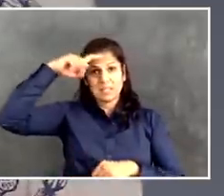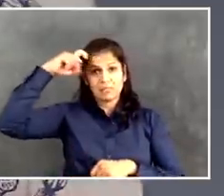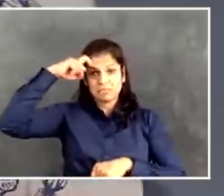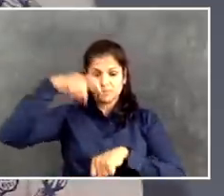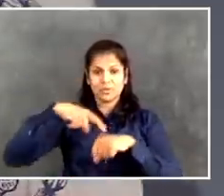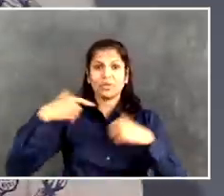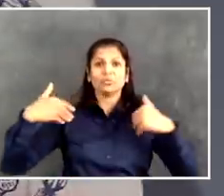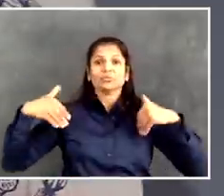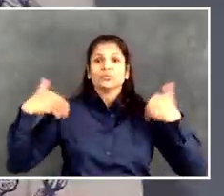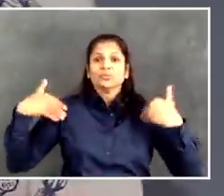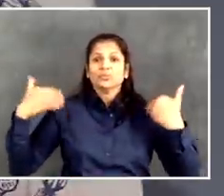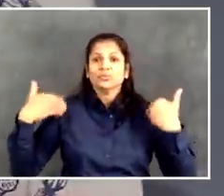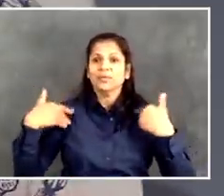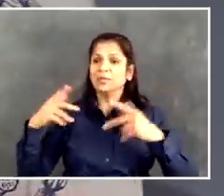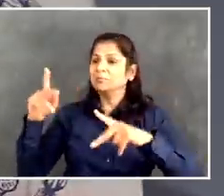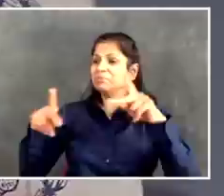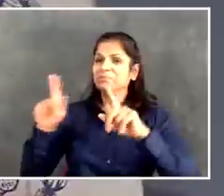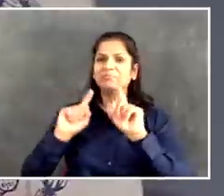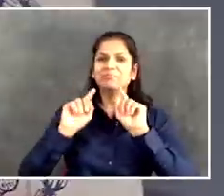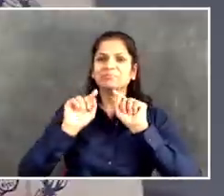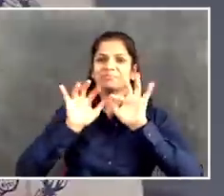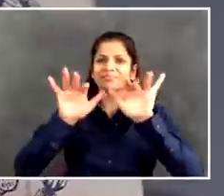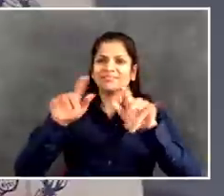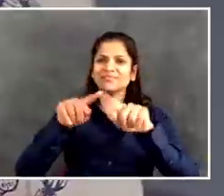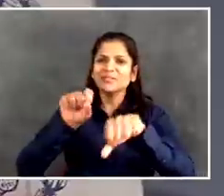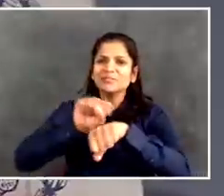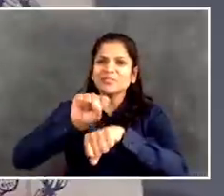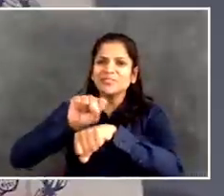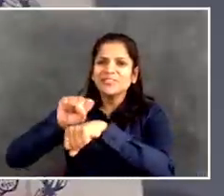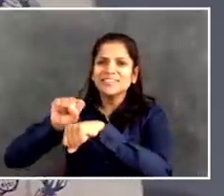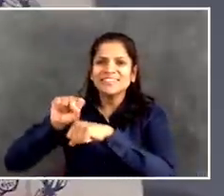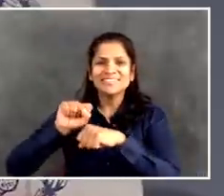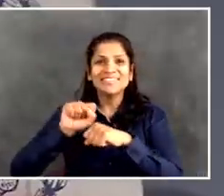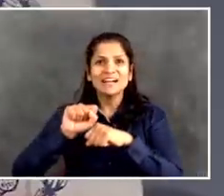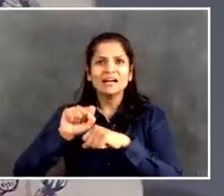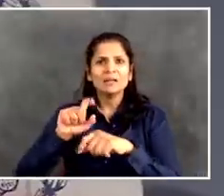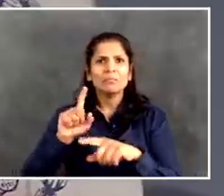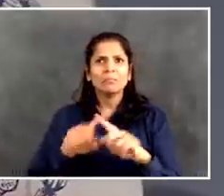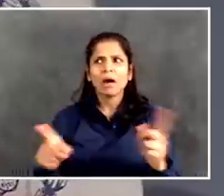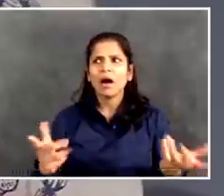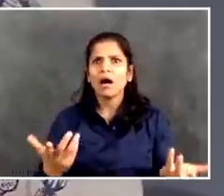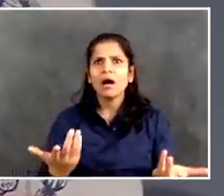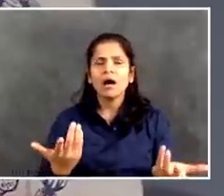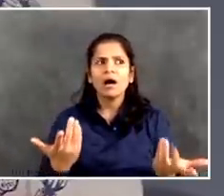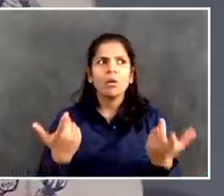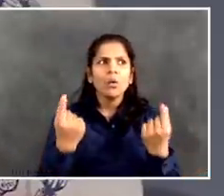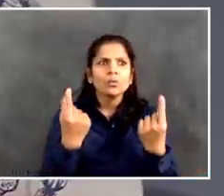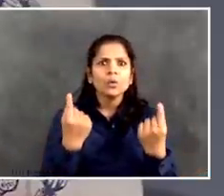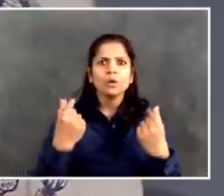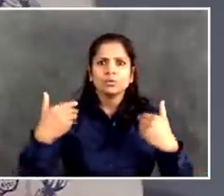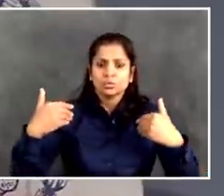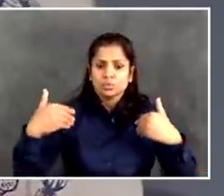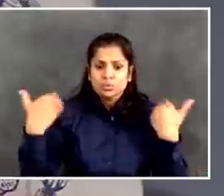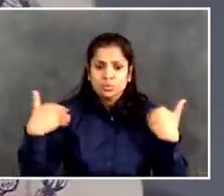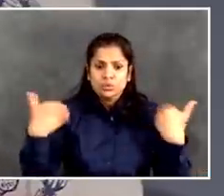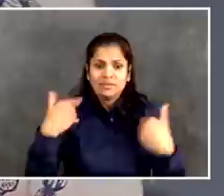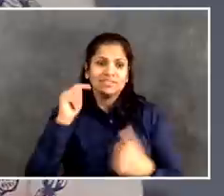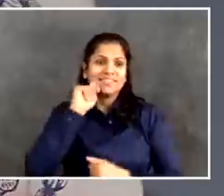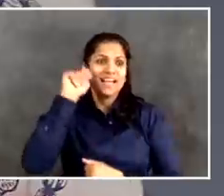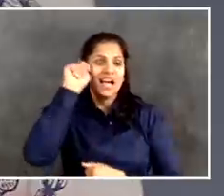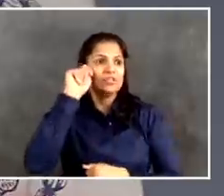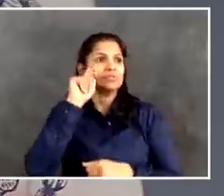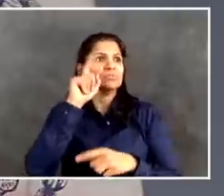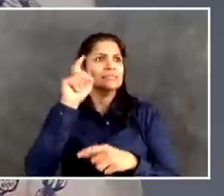they've been pretty frustrated that the city didn't consult at first and asked, you know, if they could develop some sort of remote option